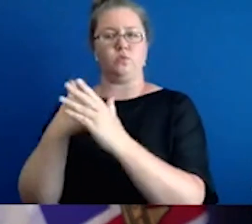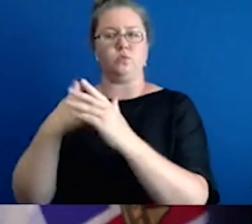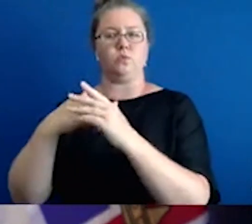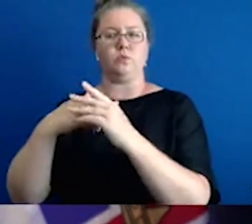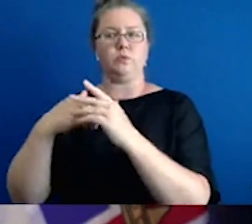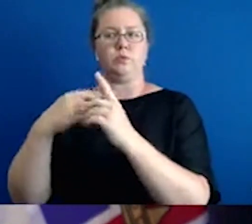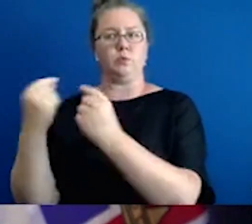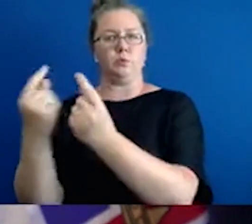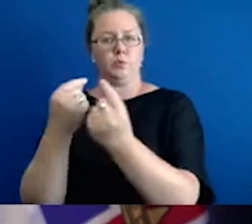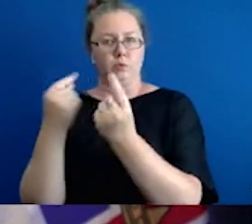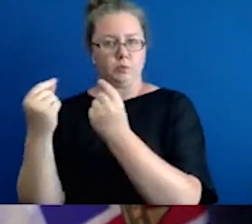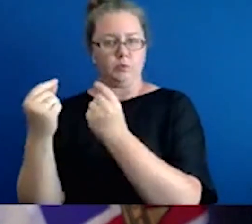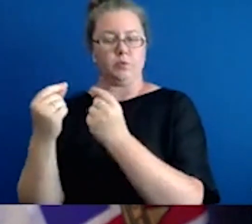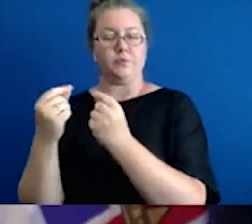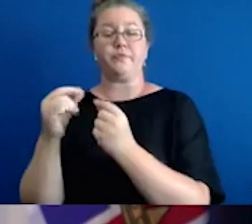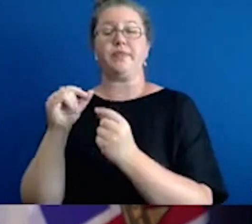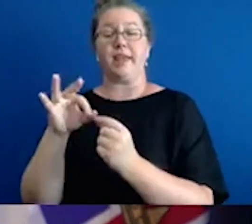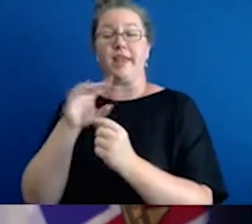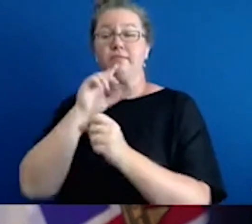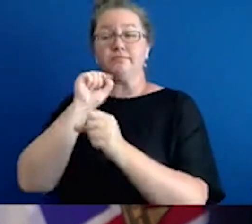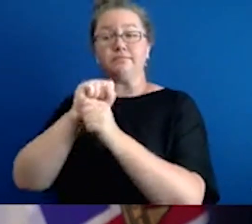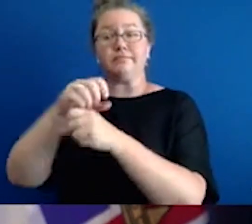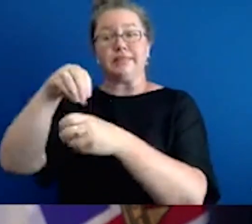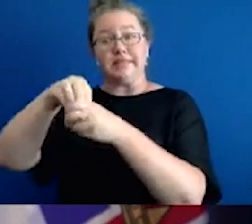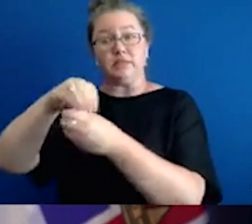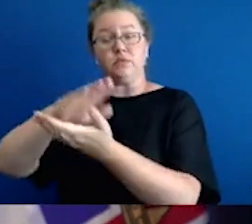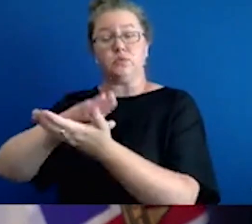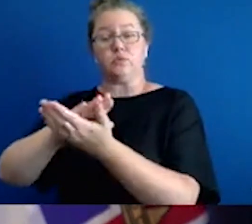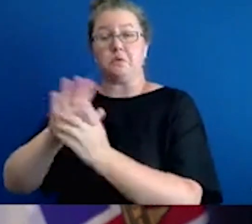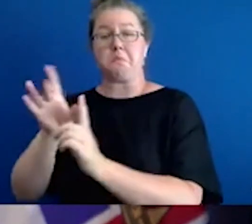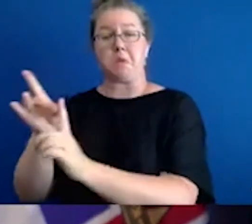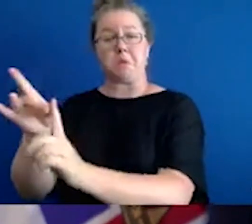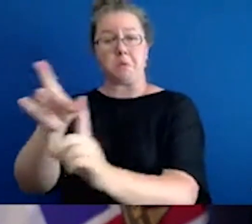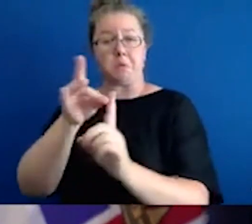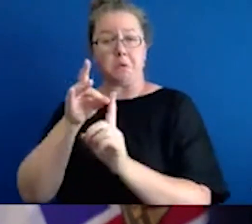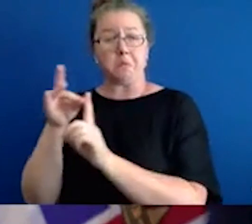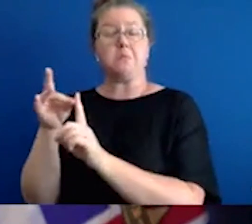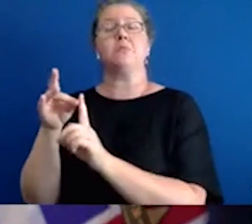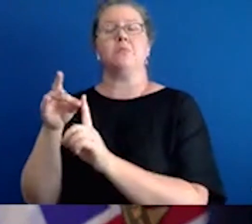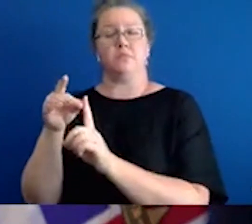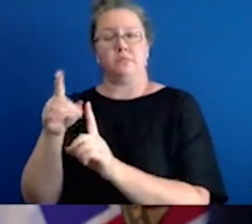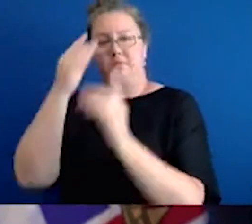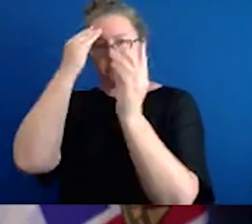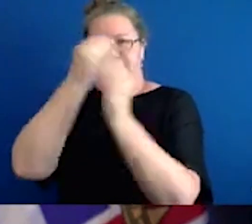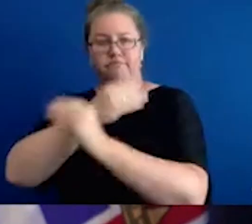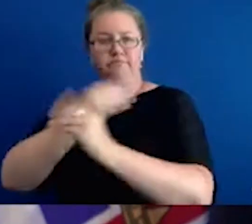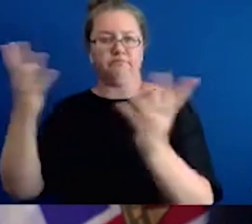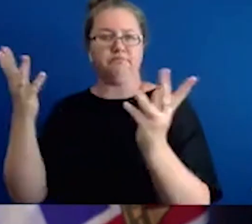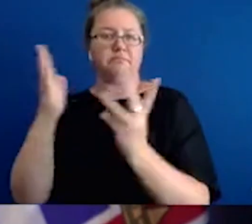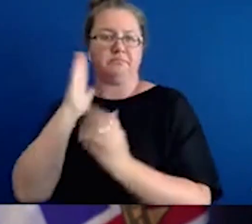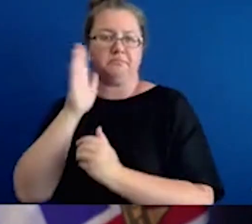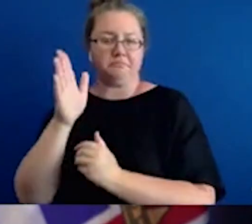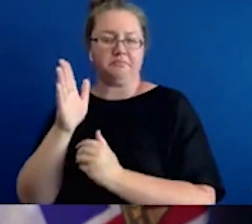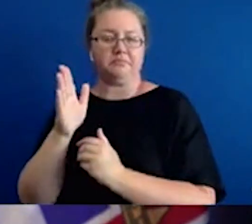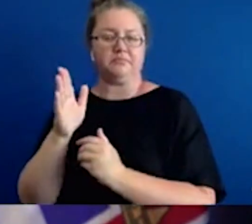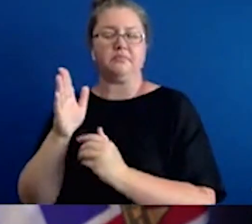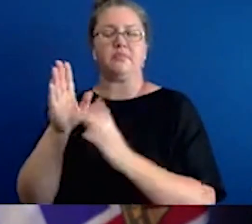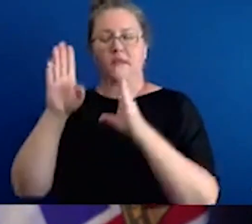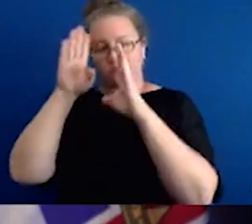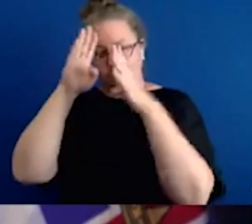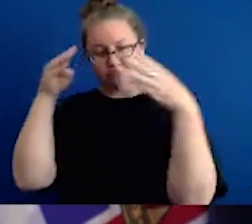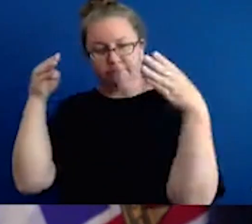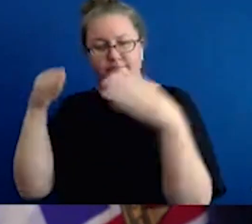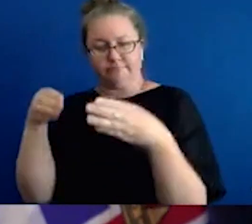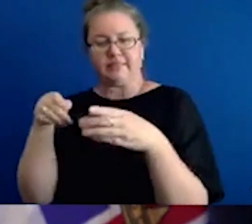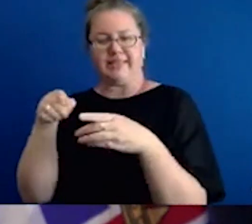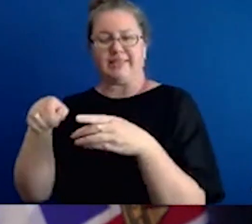that's what we will be reporting on publicly to everybody when we have an outbreak, and when we have an outbreak in a school. And that's